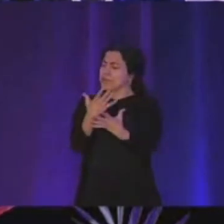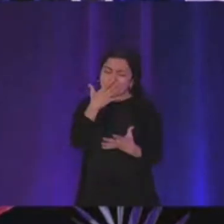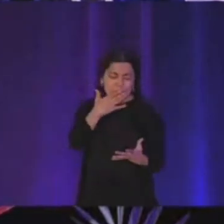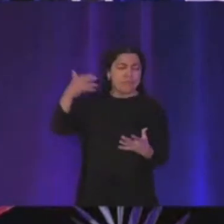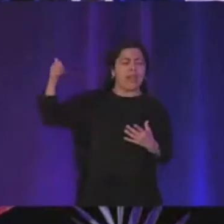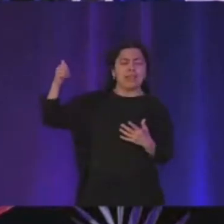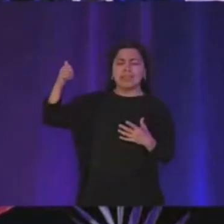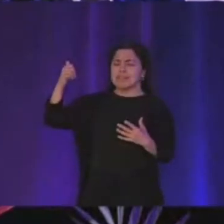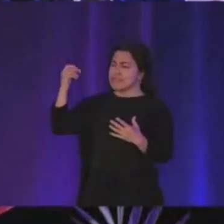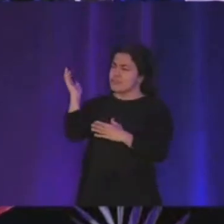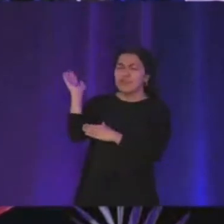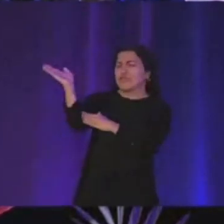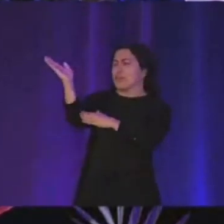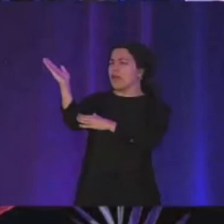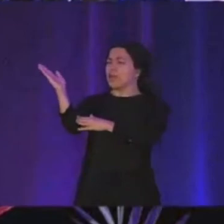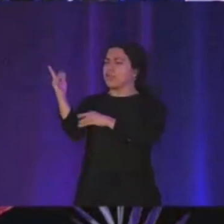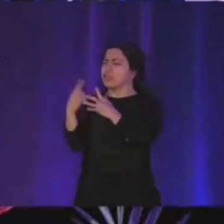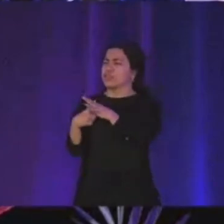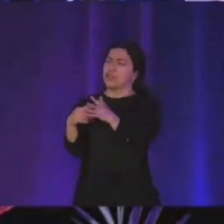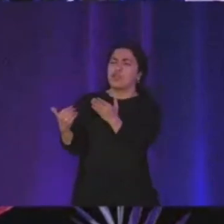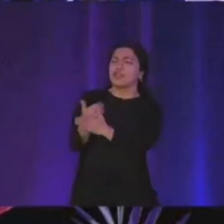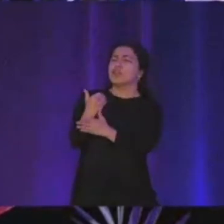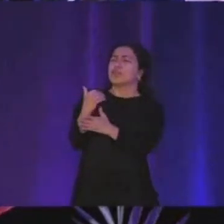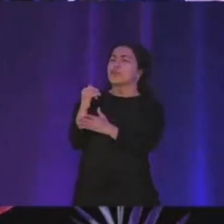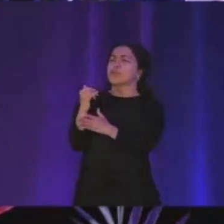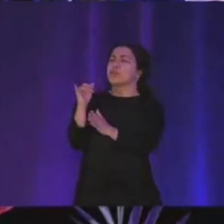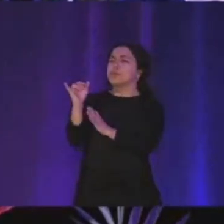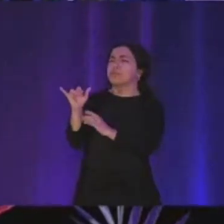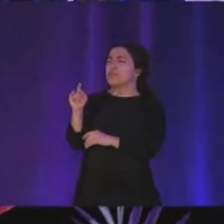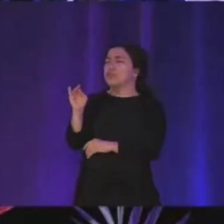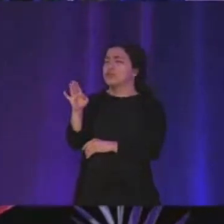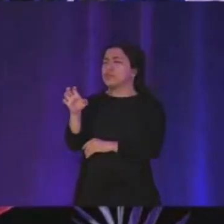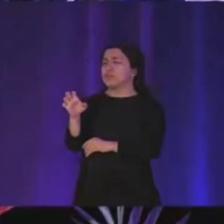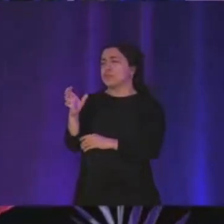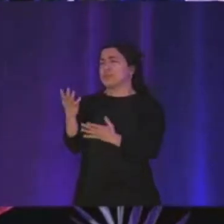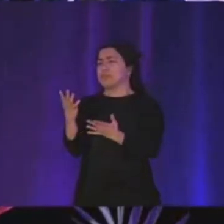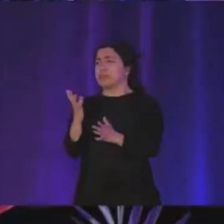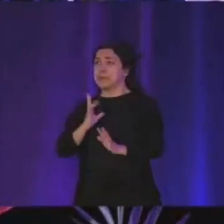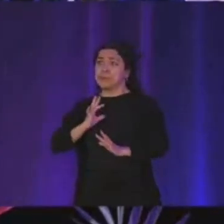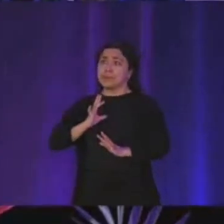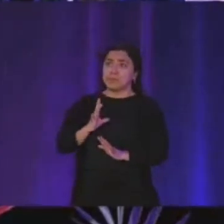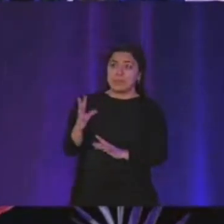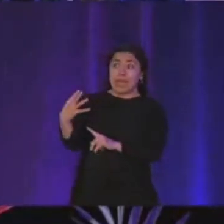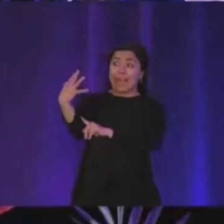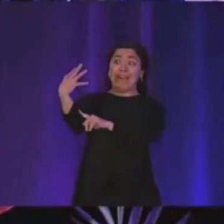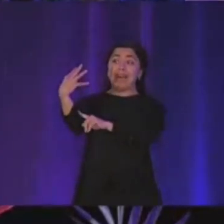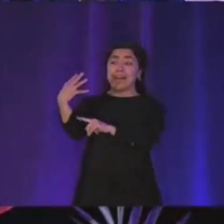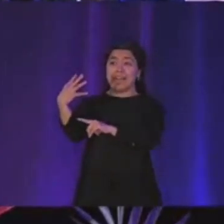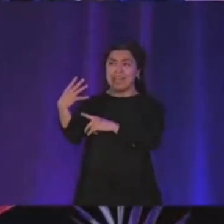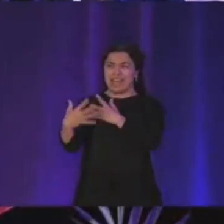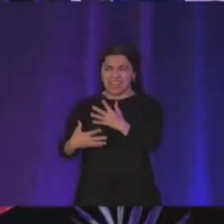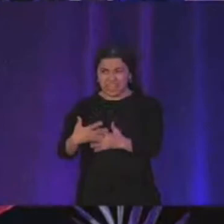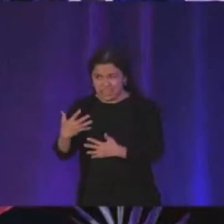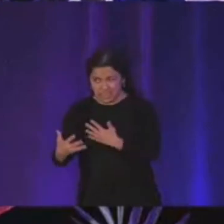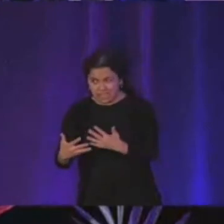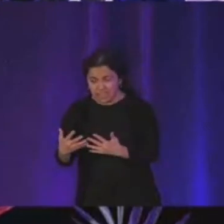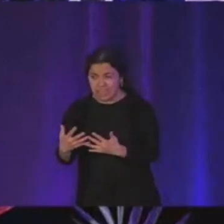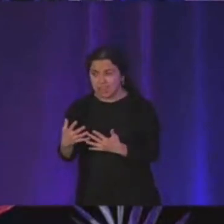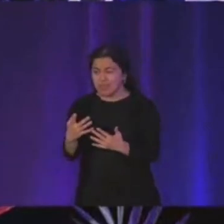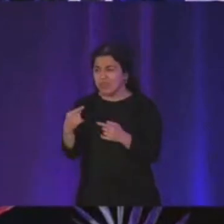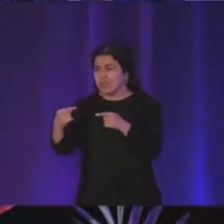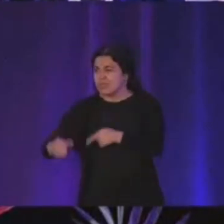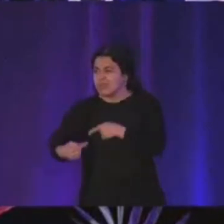like uh start a new youtuber career and i barely got like video encoding uh working